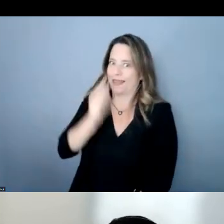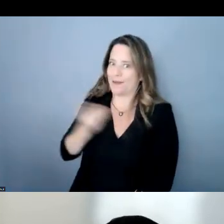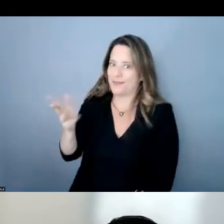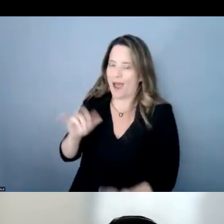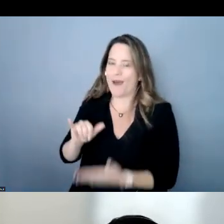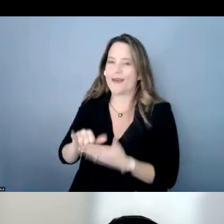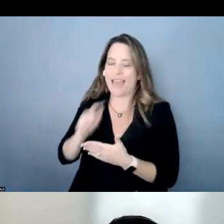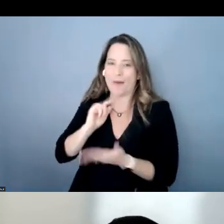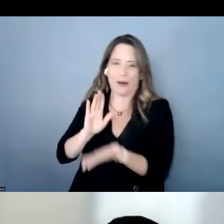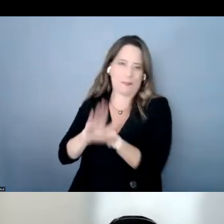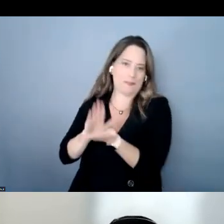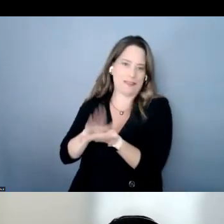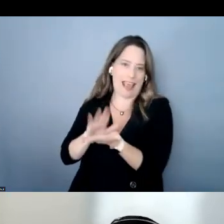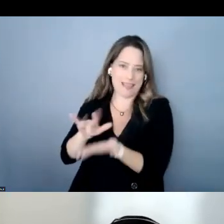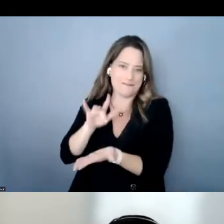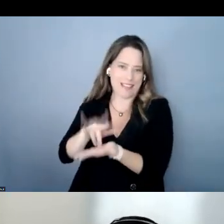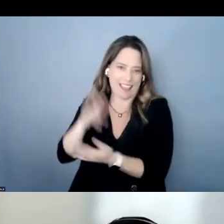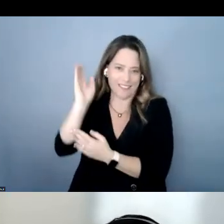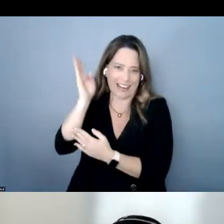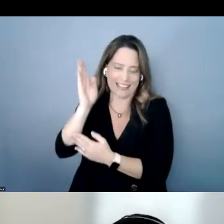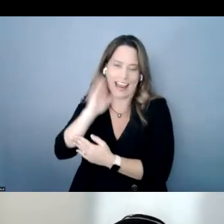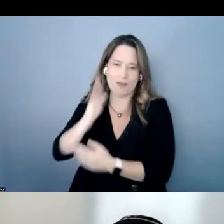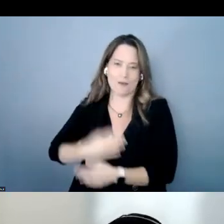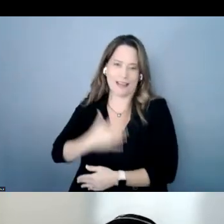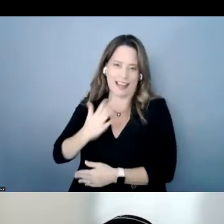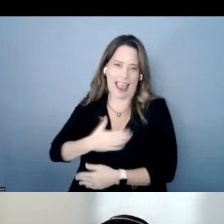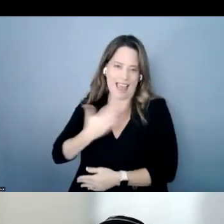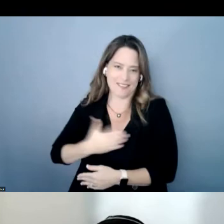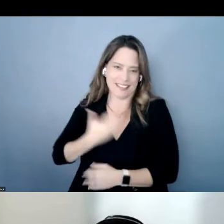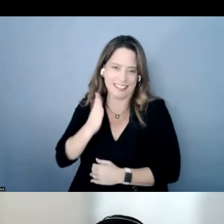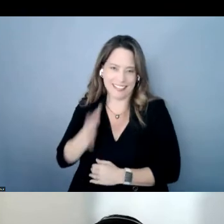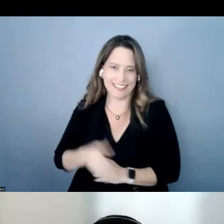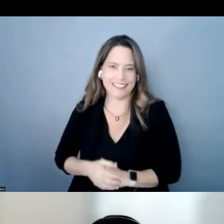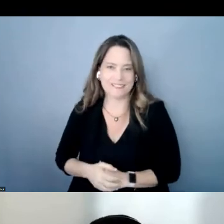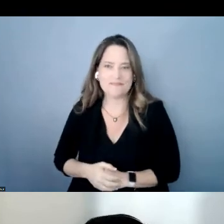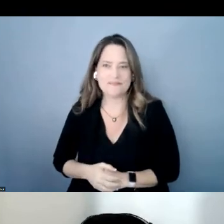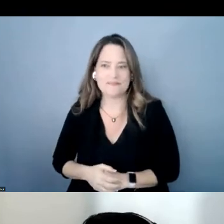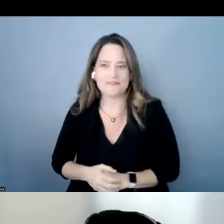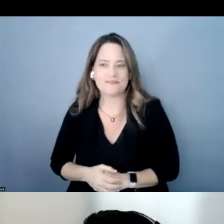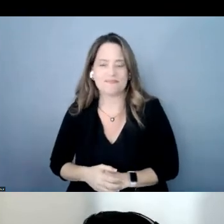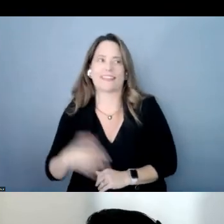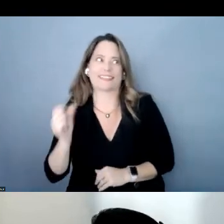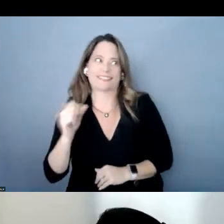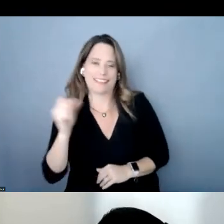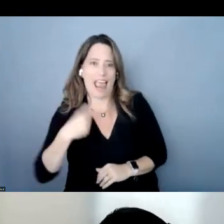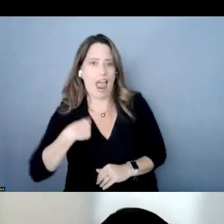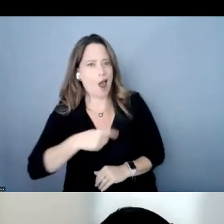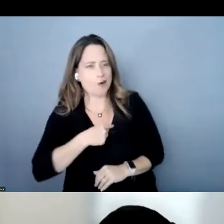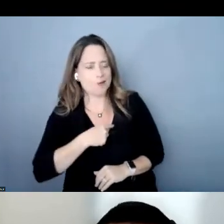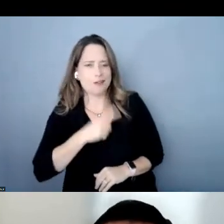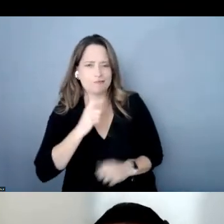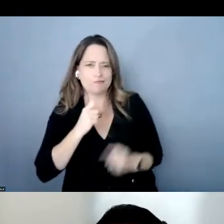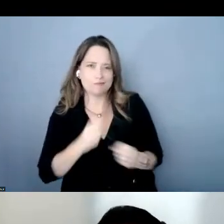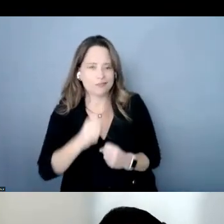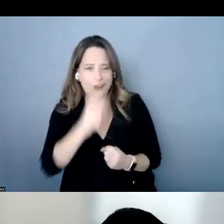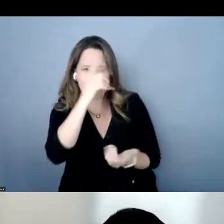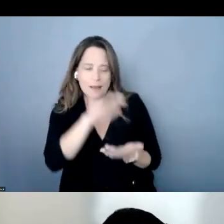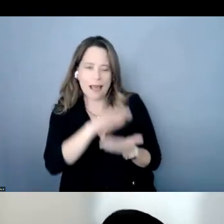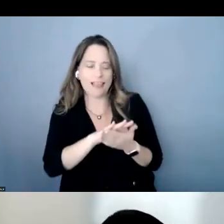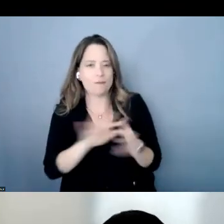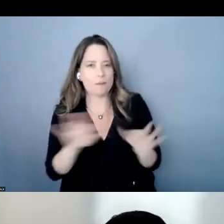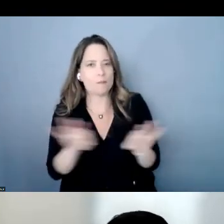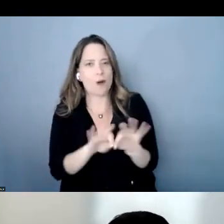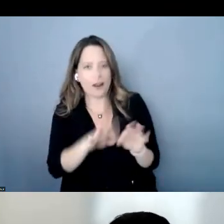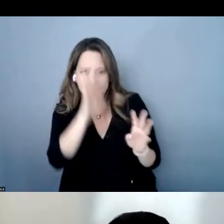a shout out in the middle of this he'll be incredibly happy yeah we are big believers in innovation and as you